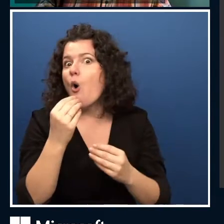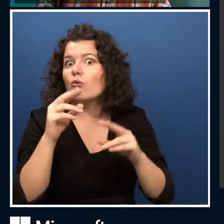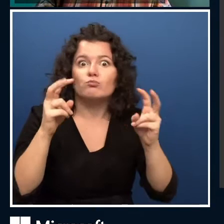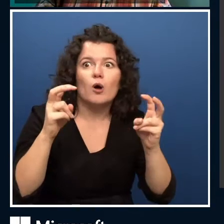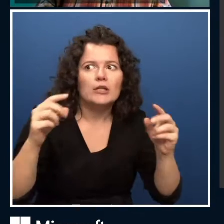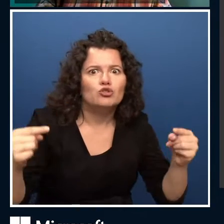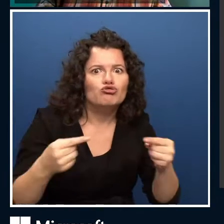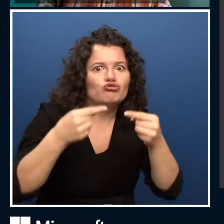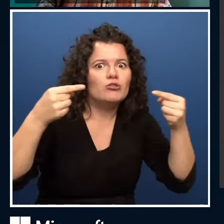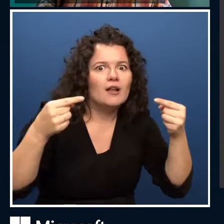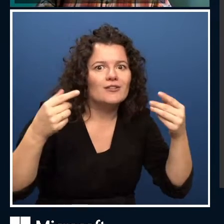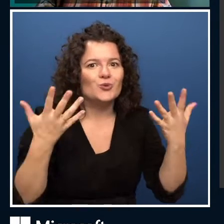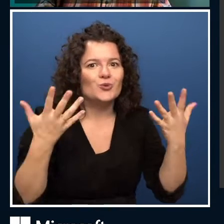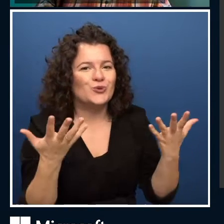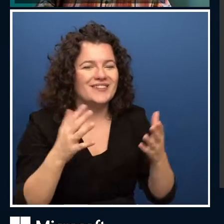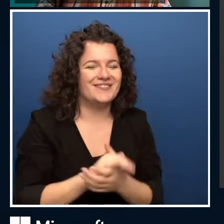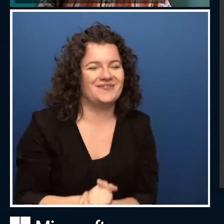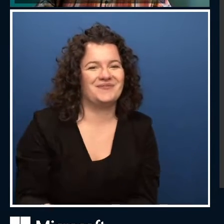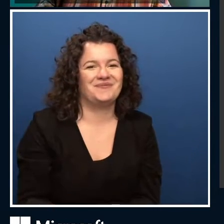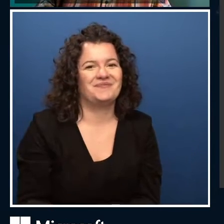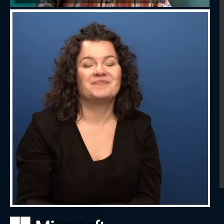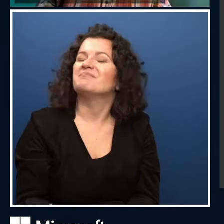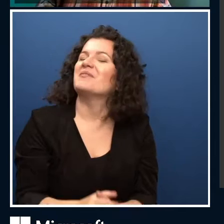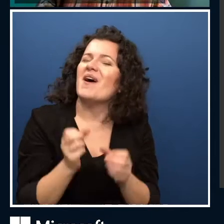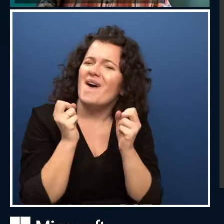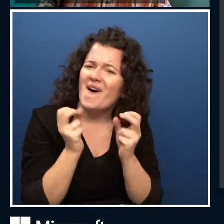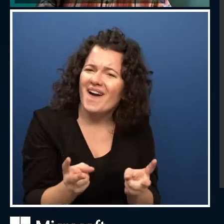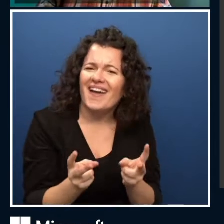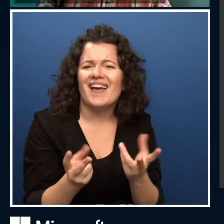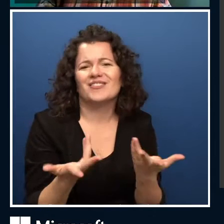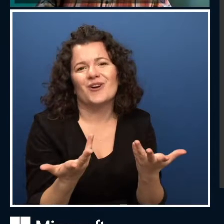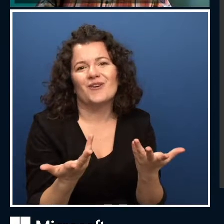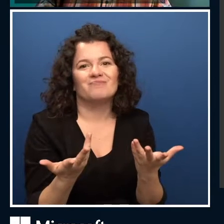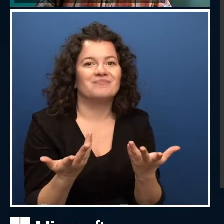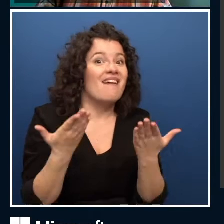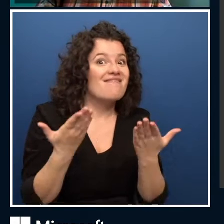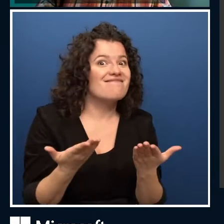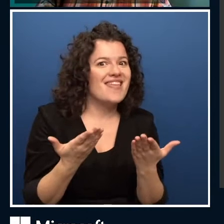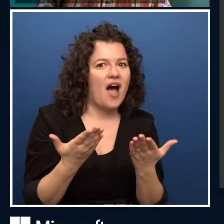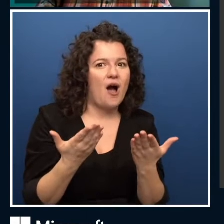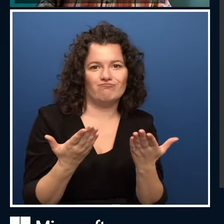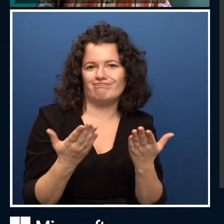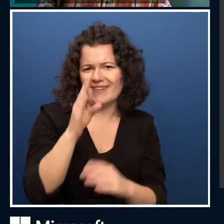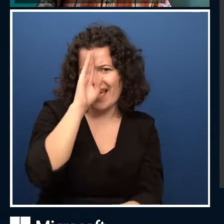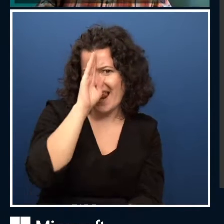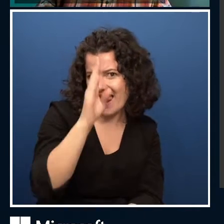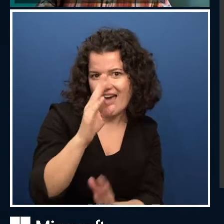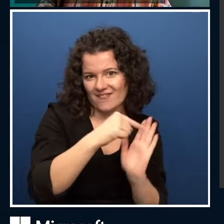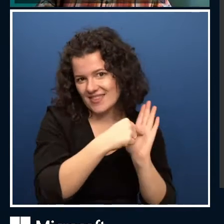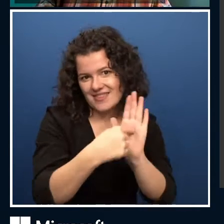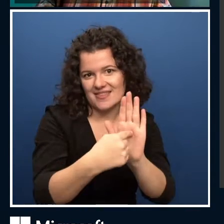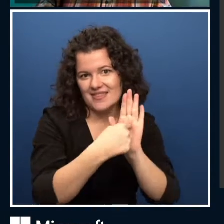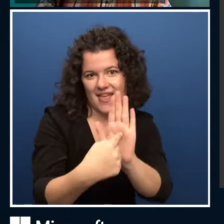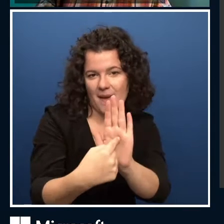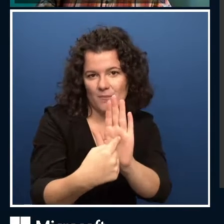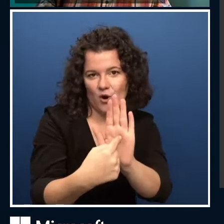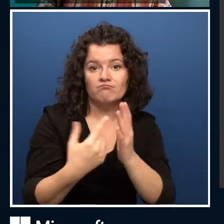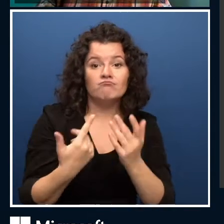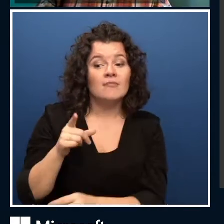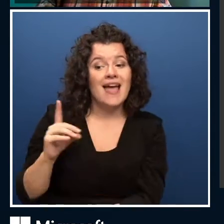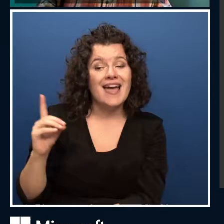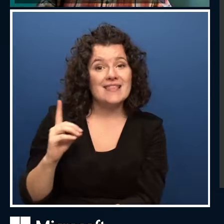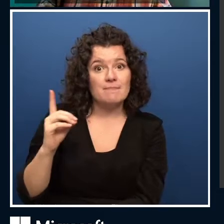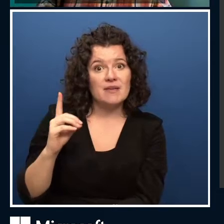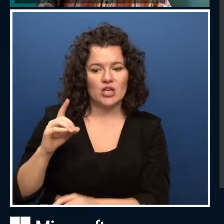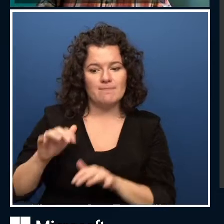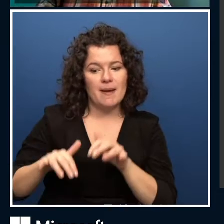Okay, so we are going to be having a bit of a live demo very shortly that Dimitri is going to put on for us, but I need your help